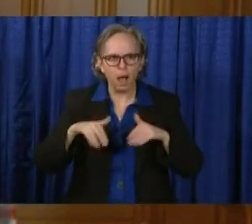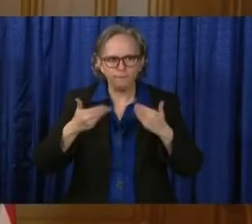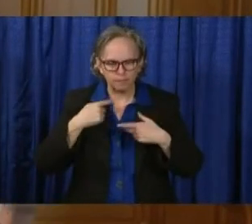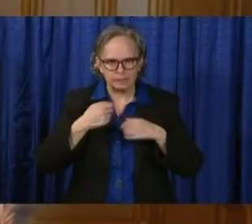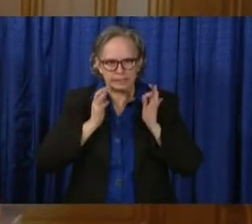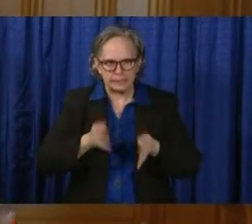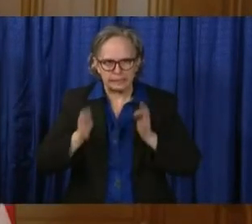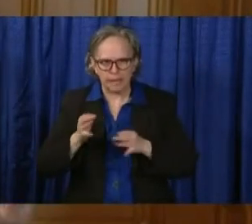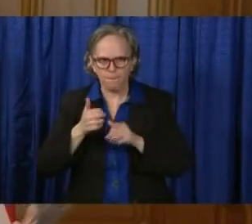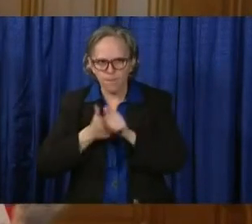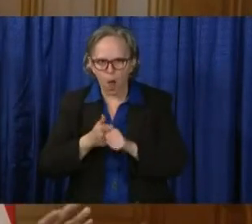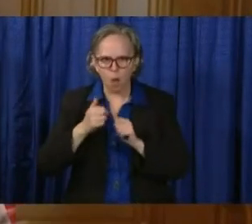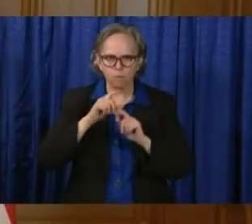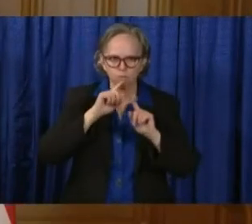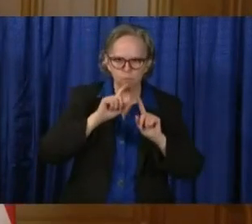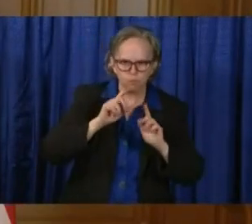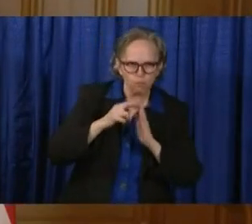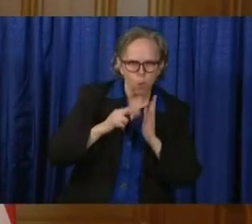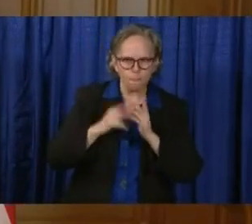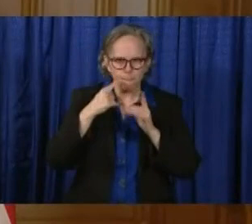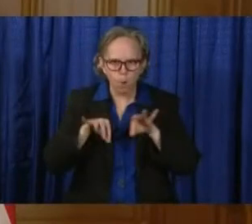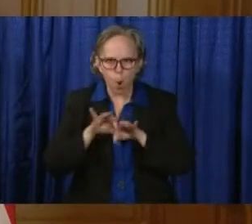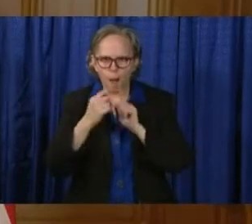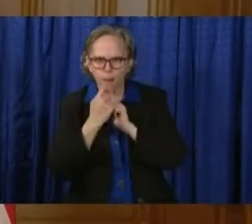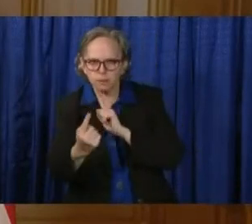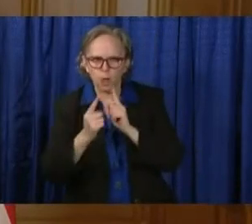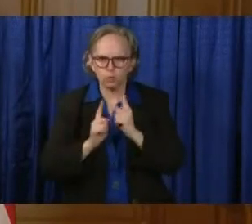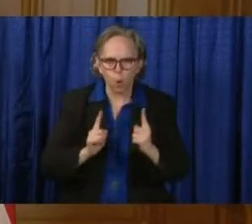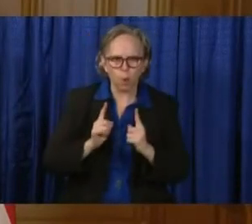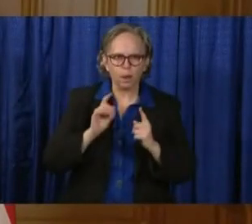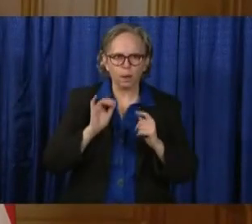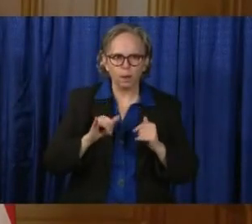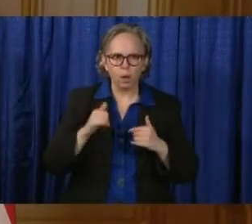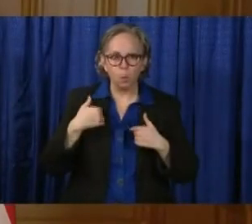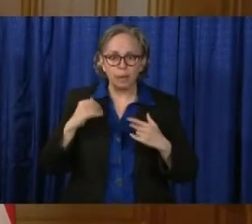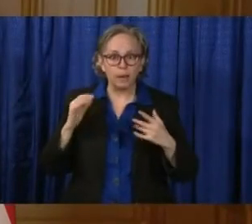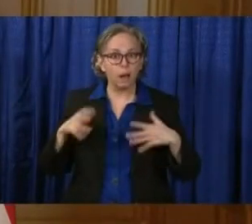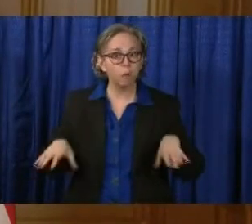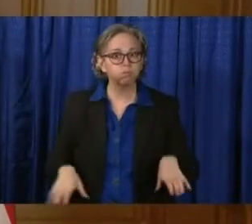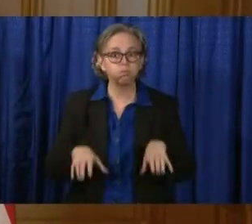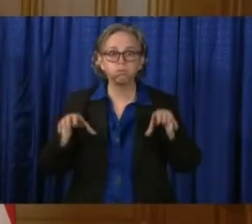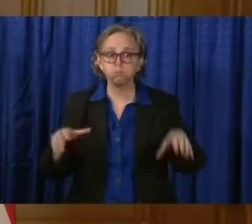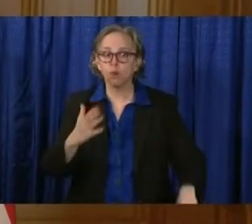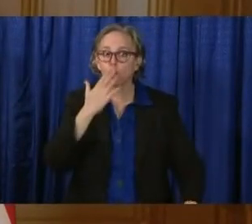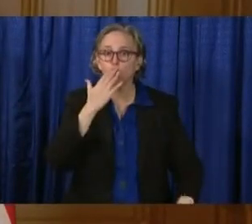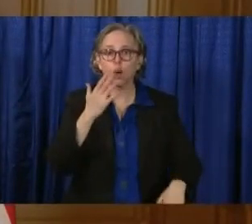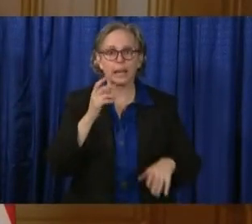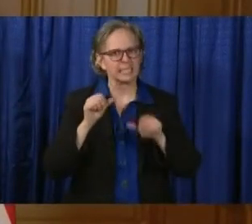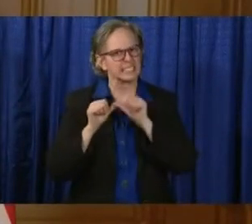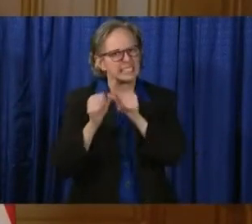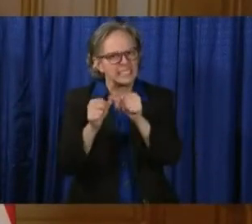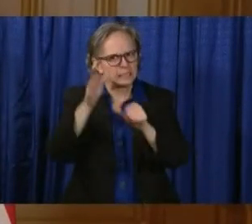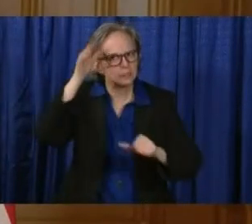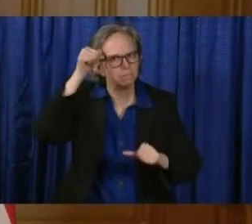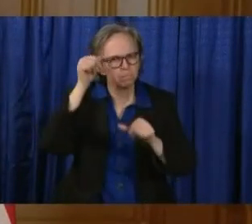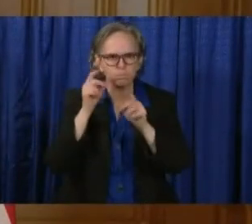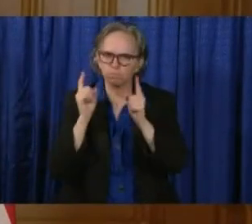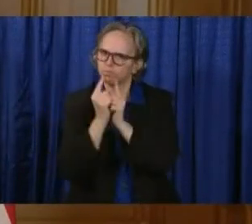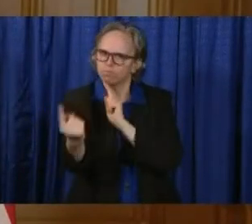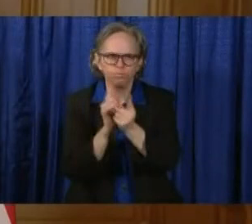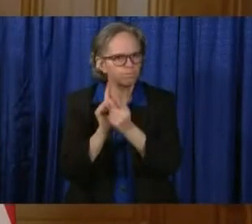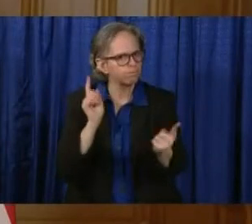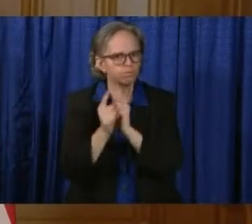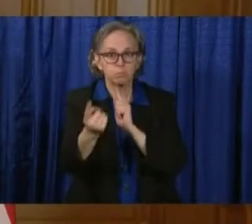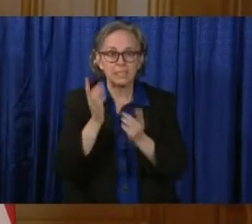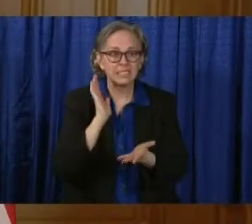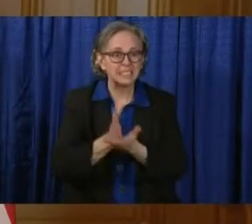You know, we're on streak. We've done well. But we have to just keep repeating it. We have to continue to do it. And if we don't do it, all that modeling goes out the window.